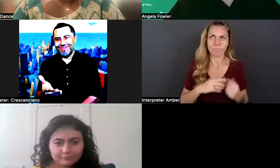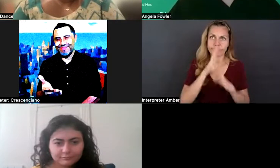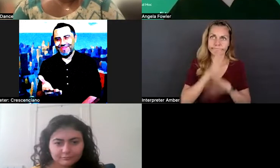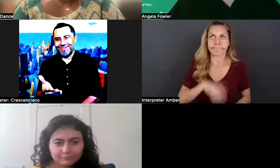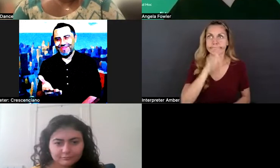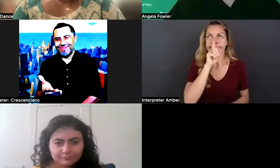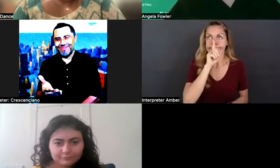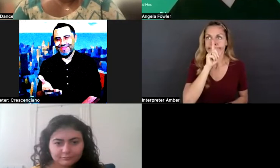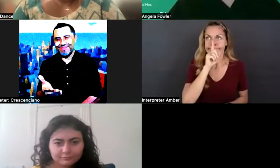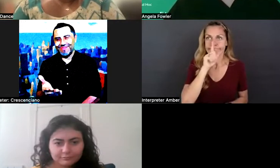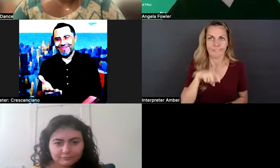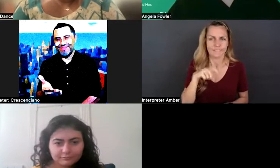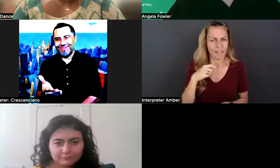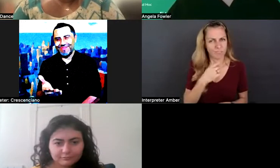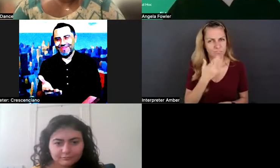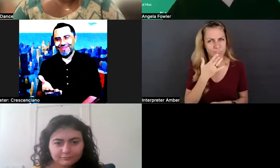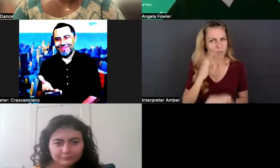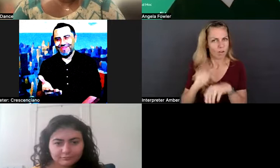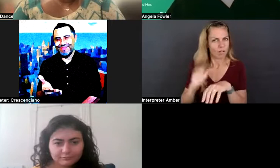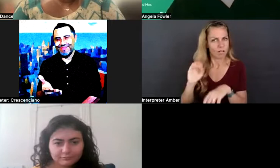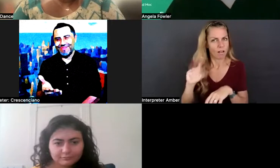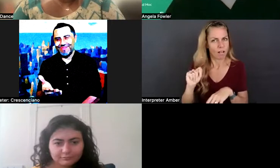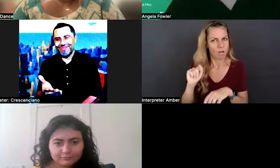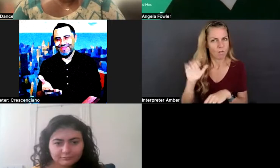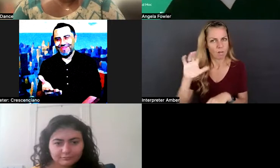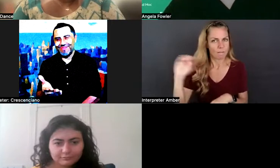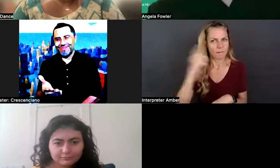As for, I'm sorry.